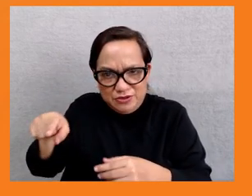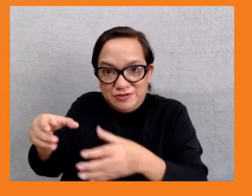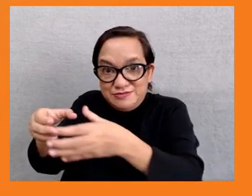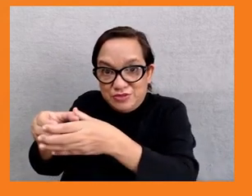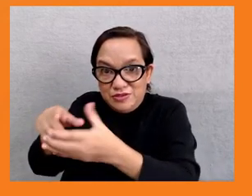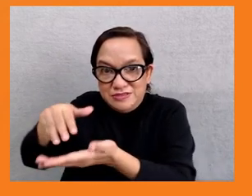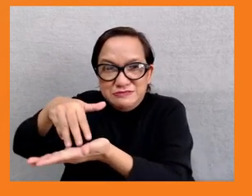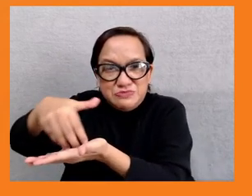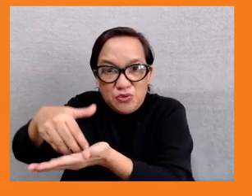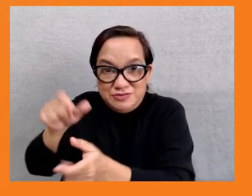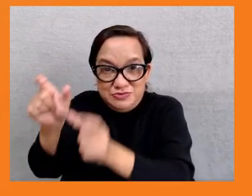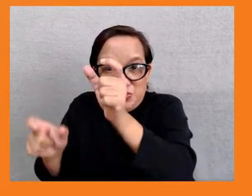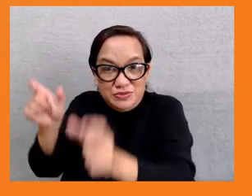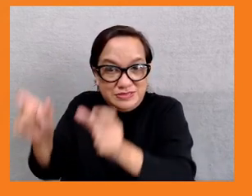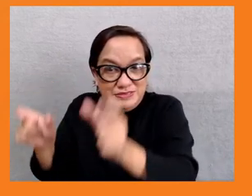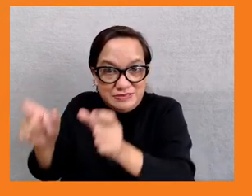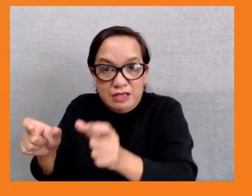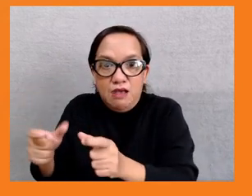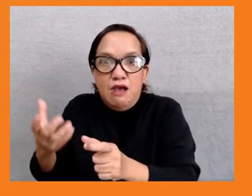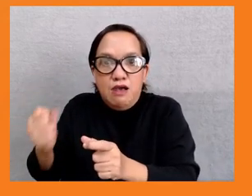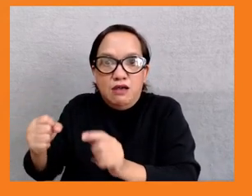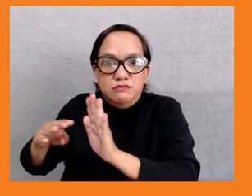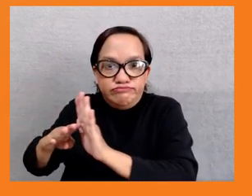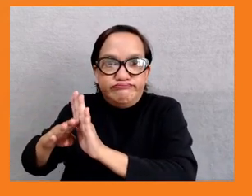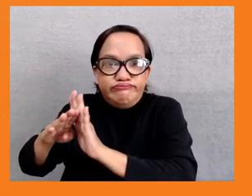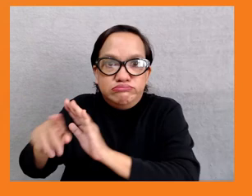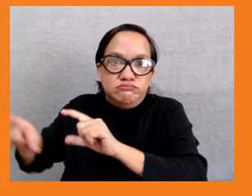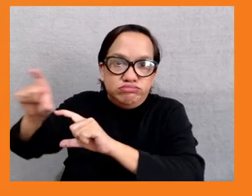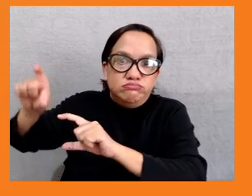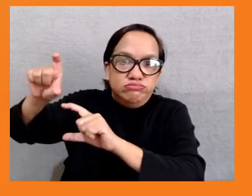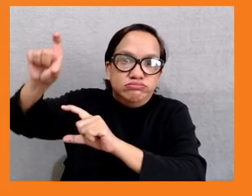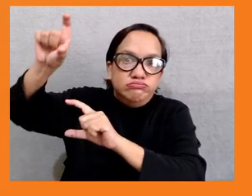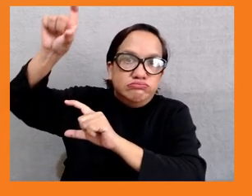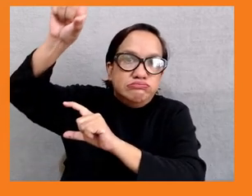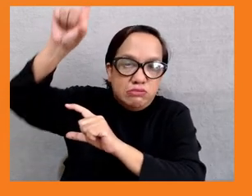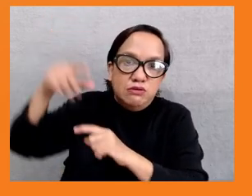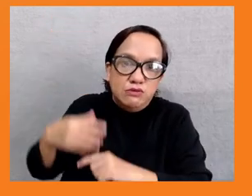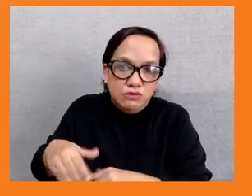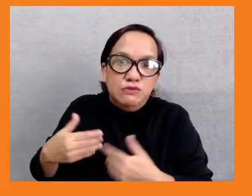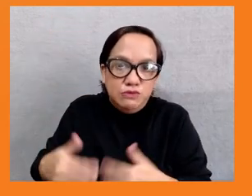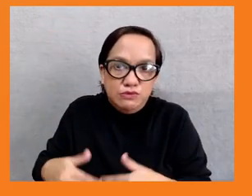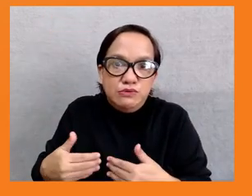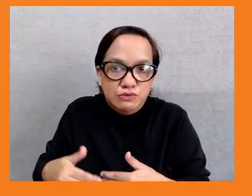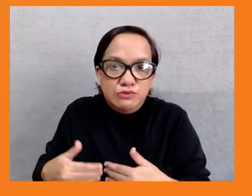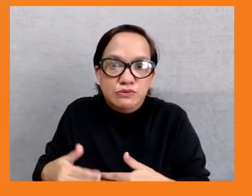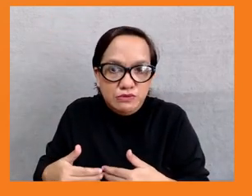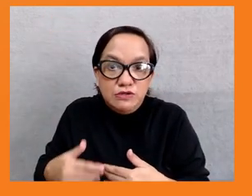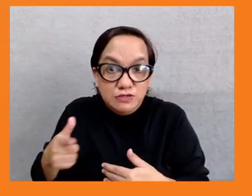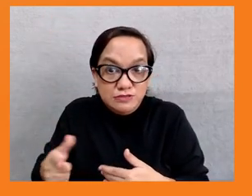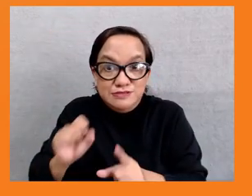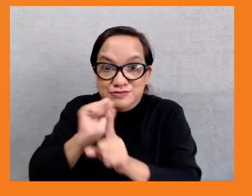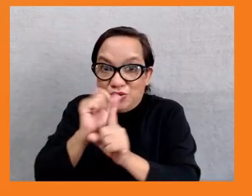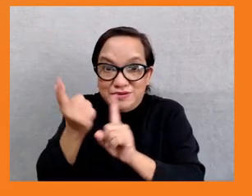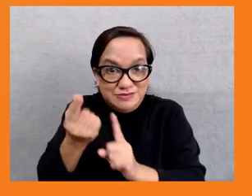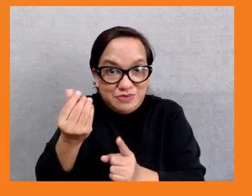during the pandemic. Our estimates, our tracking of social expenditures suggest that social protection systems reached